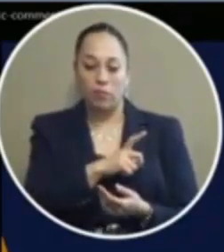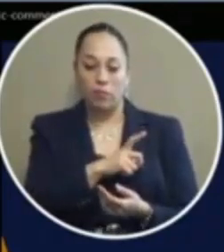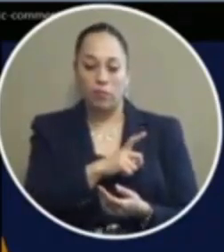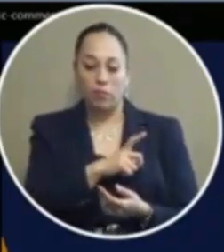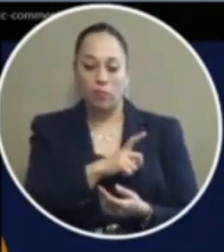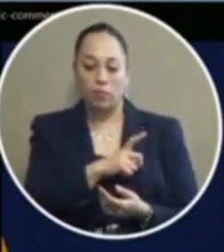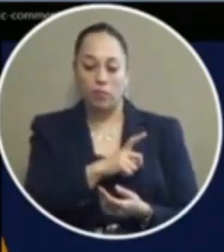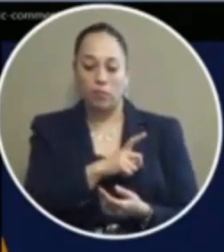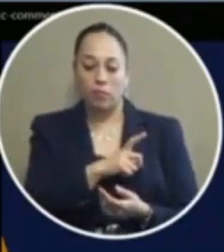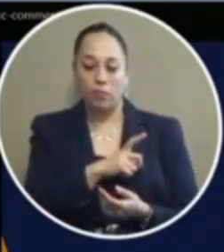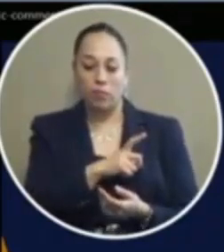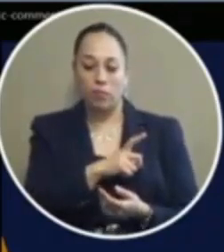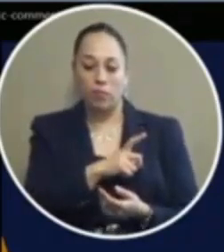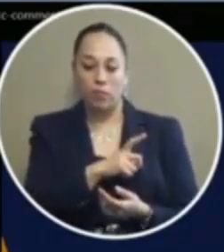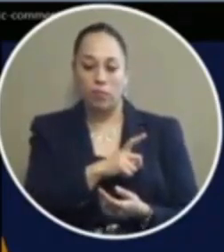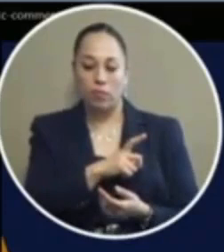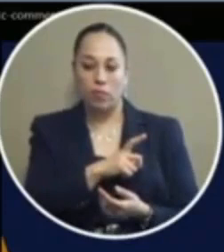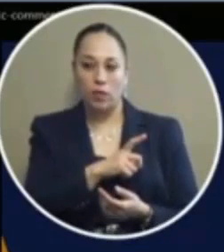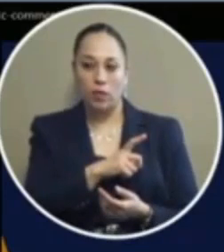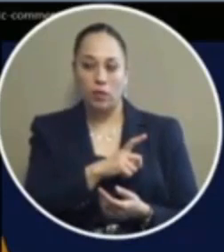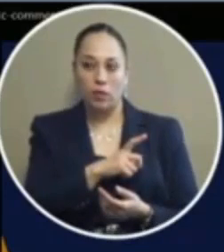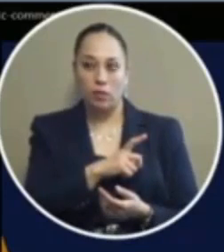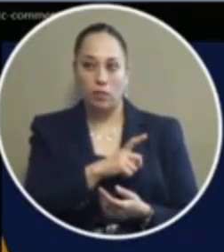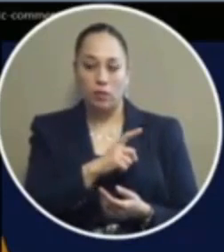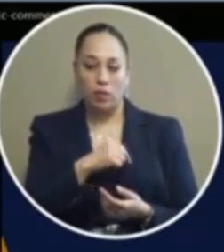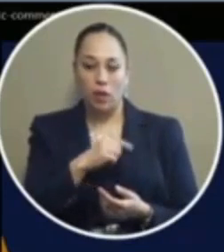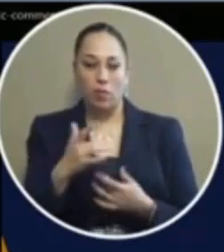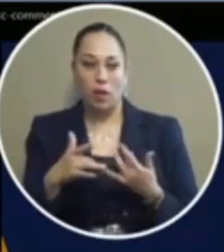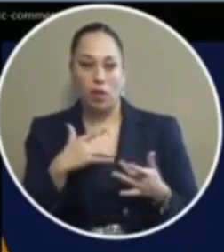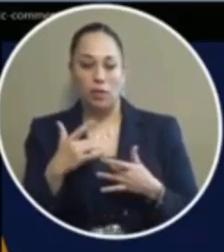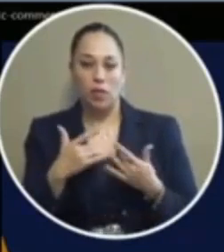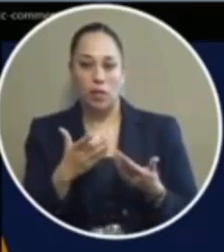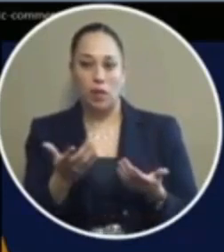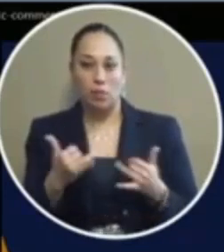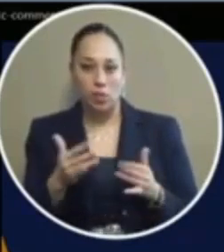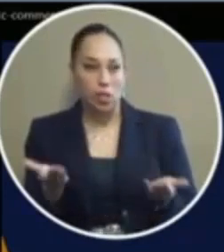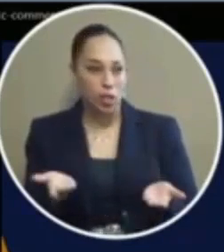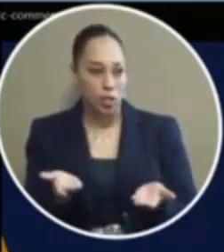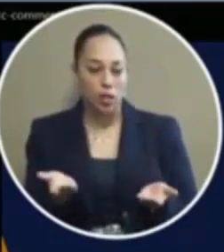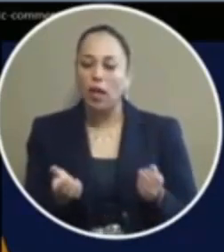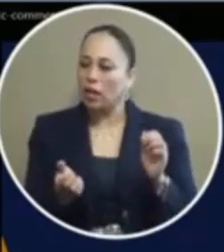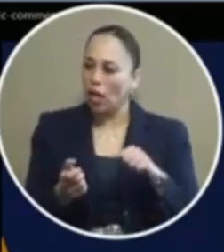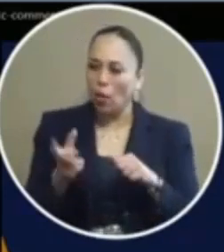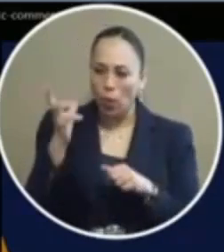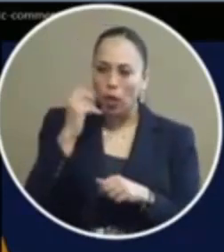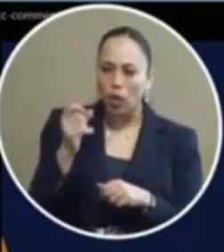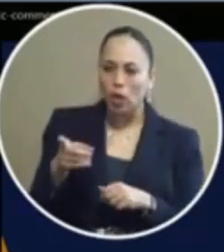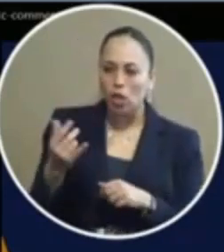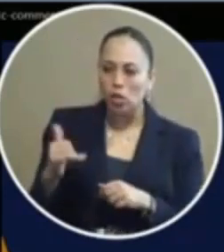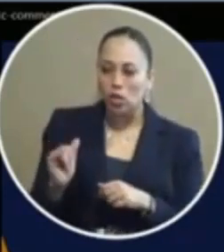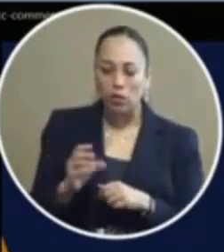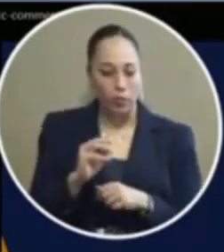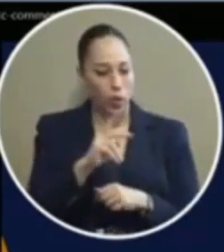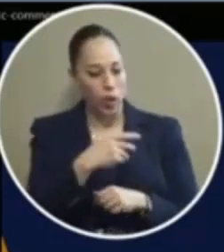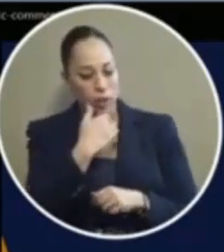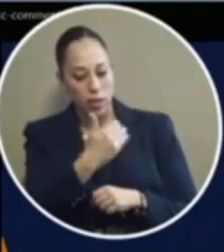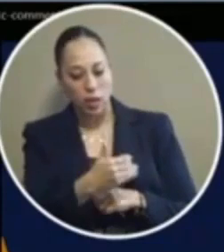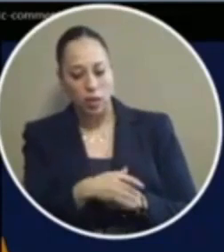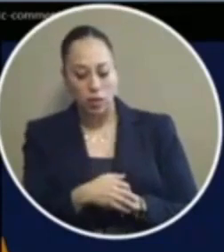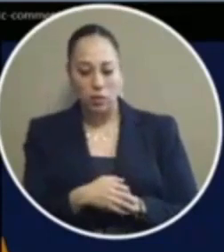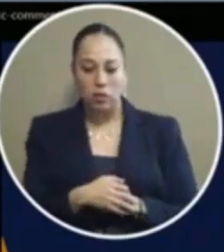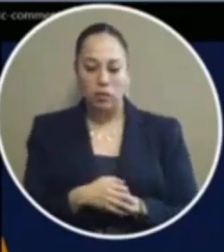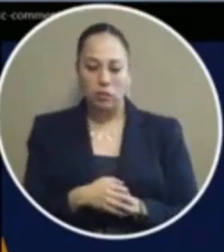i hope i hope i didn't turn you off with my excited ear are you still there yes ma'am we can hear you okay thank you